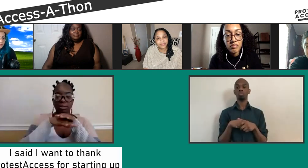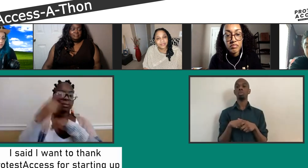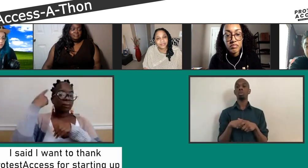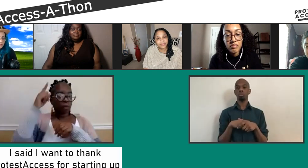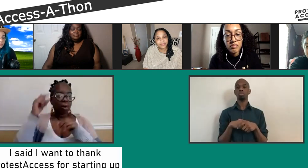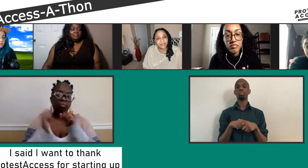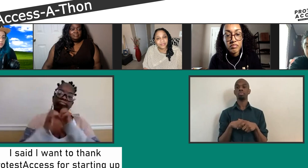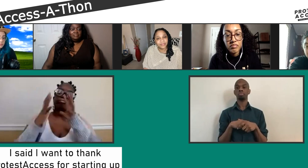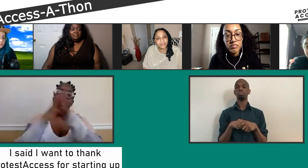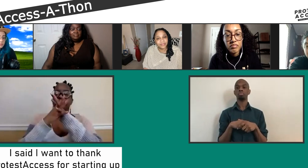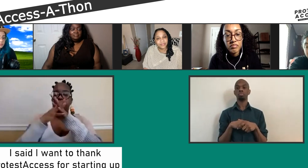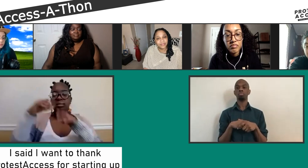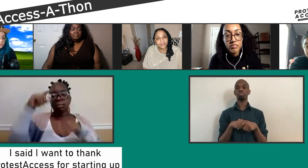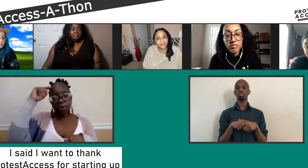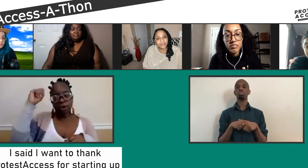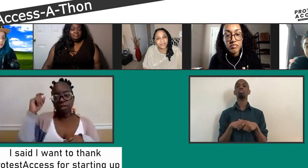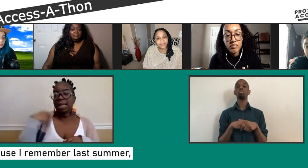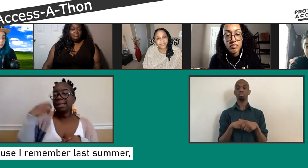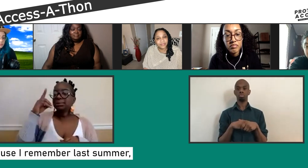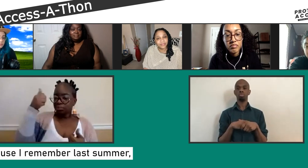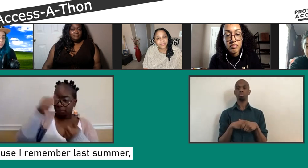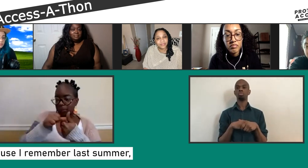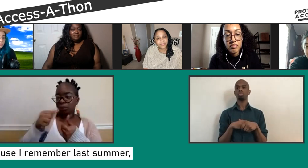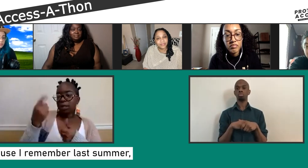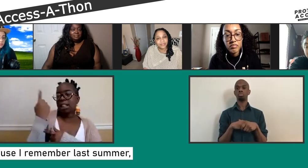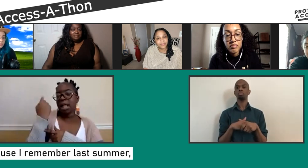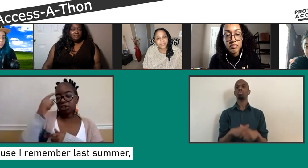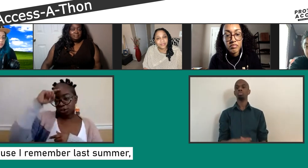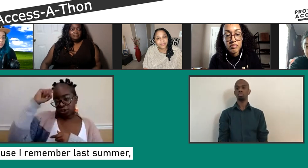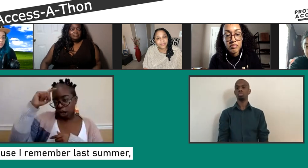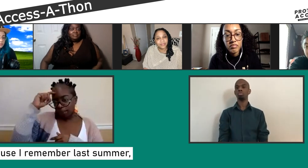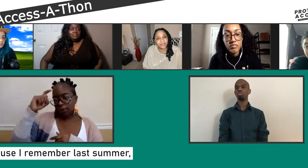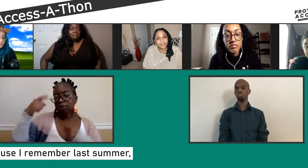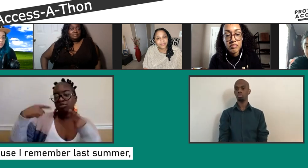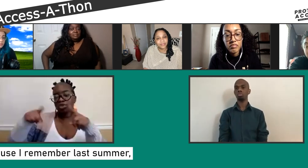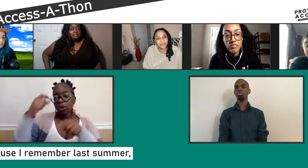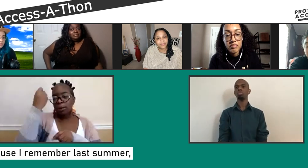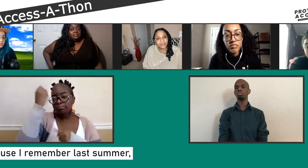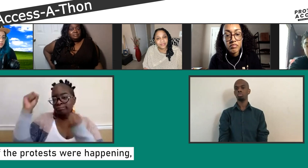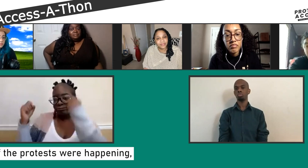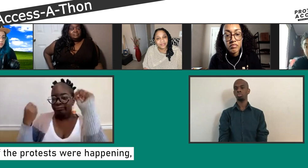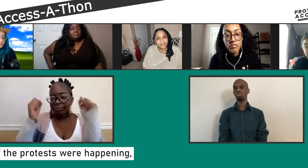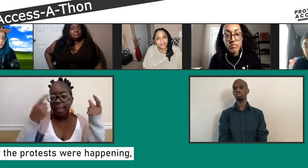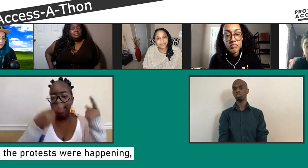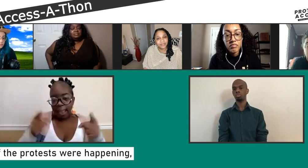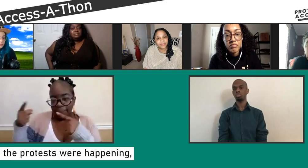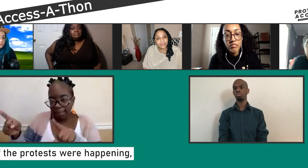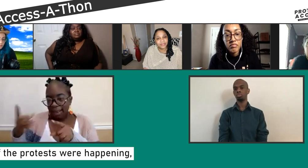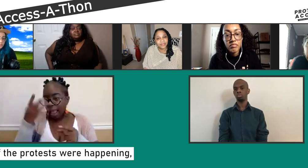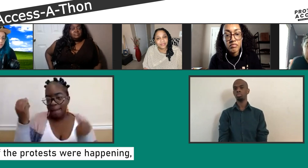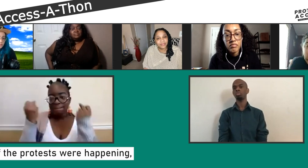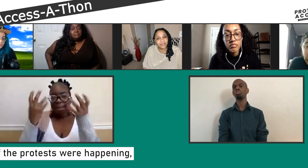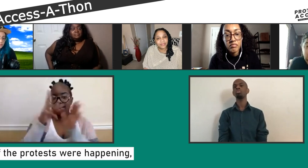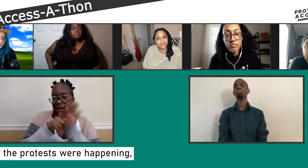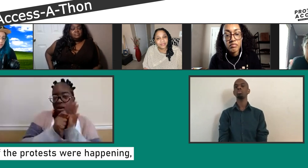So again, I was saying thank you Protest Access for making this space available. I remember last year during the